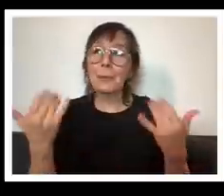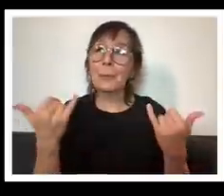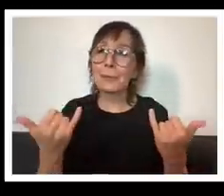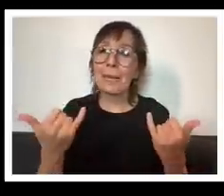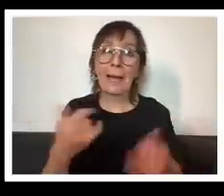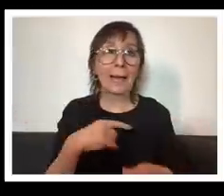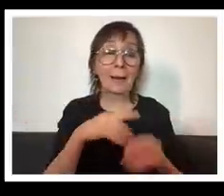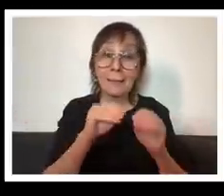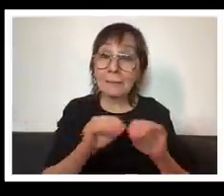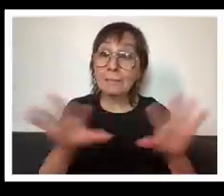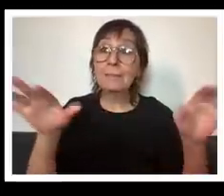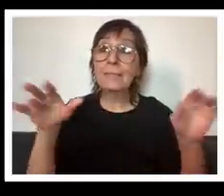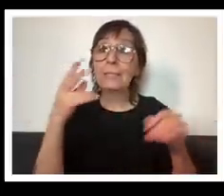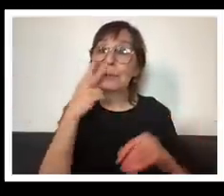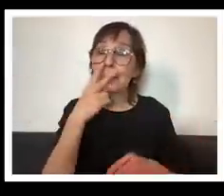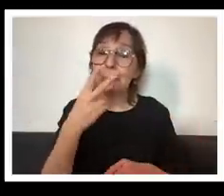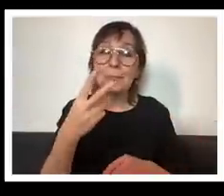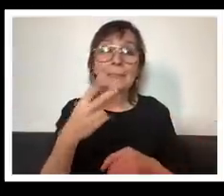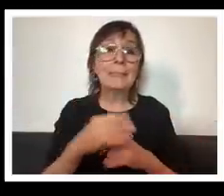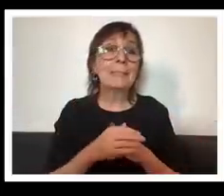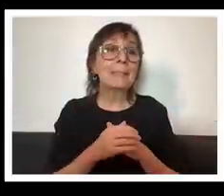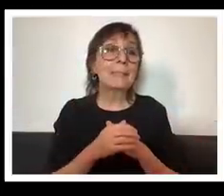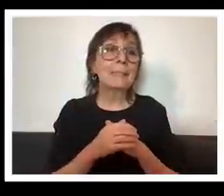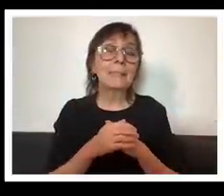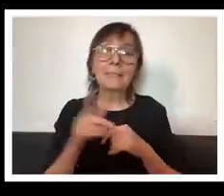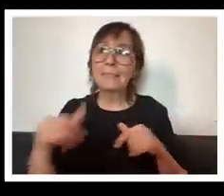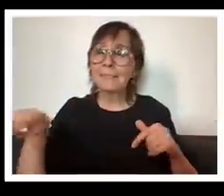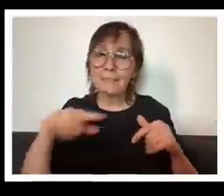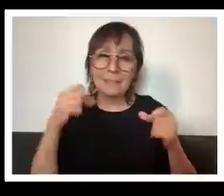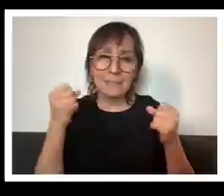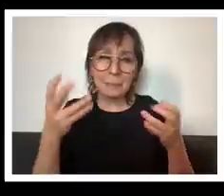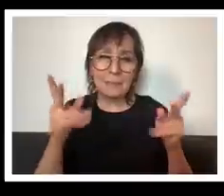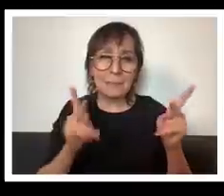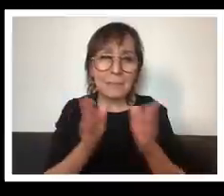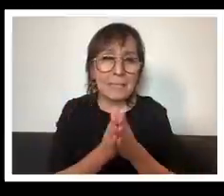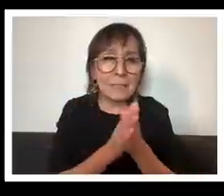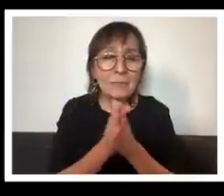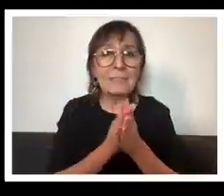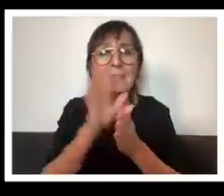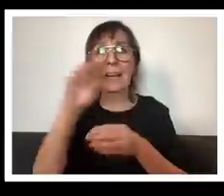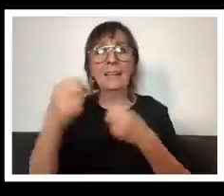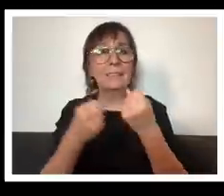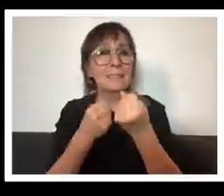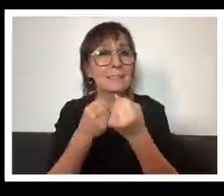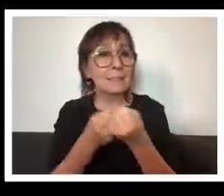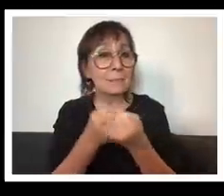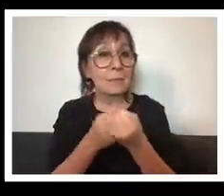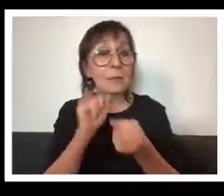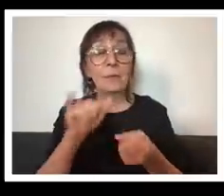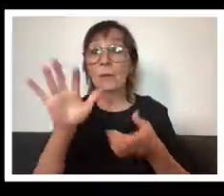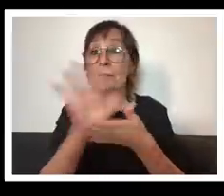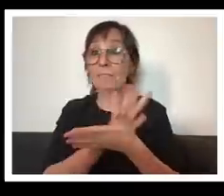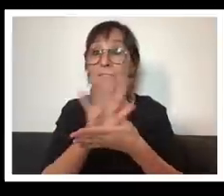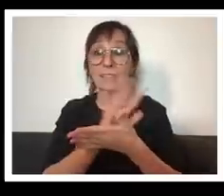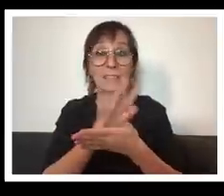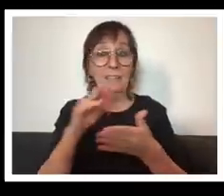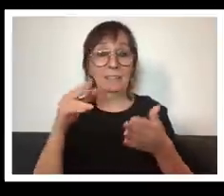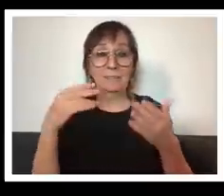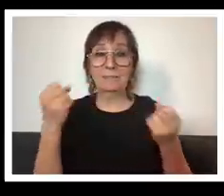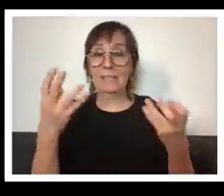the wonderful uh interest and outpouring of support that the film has received